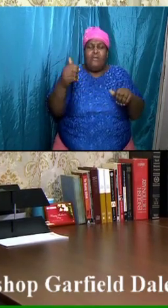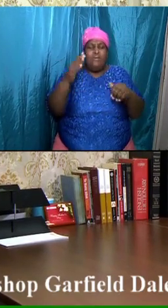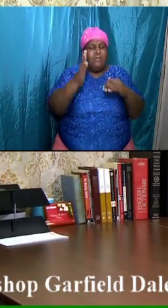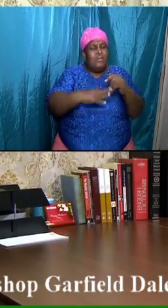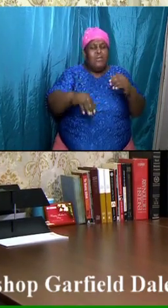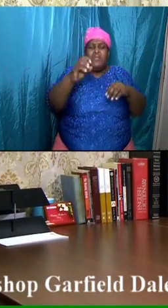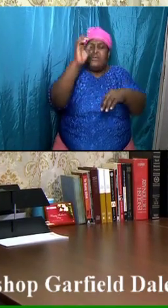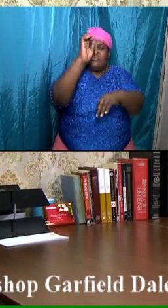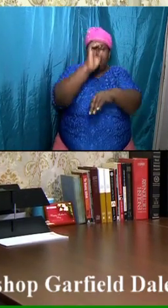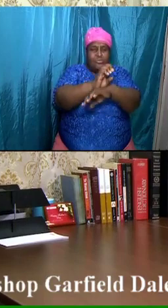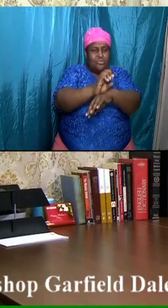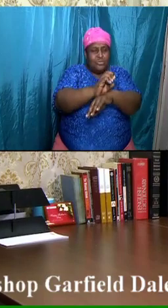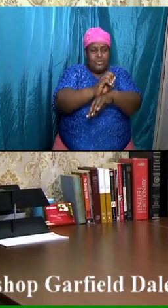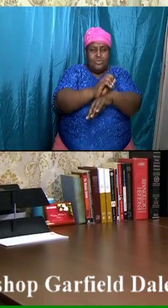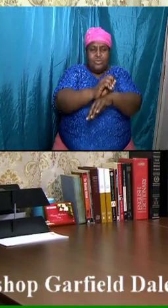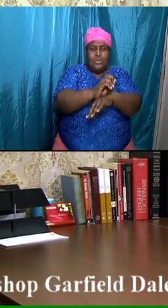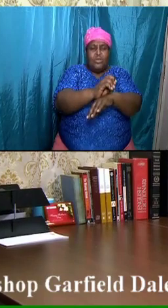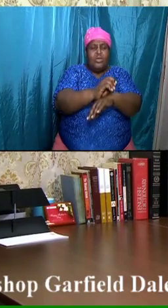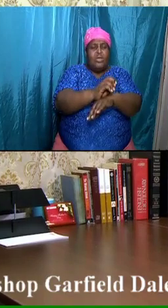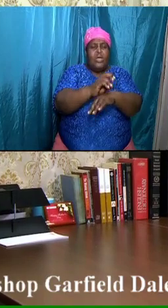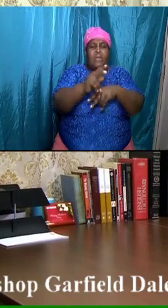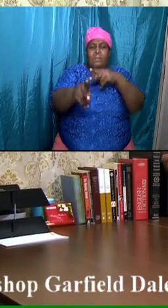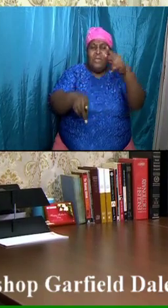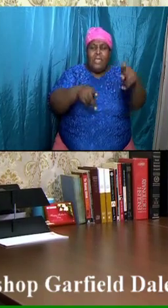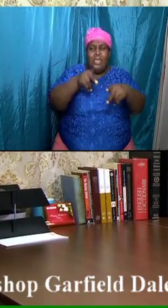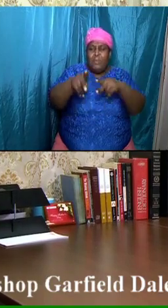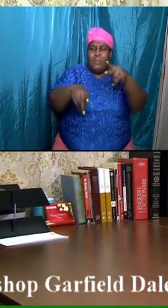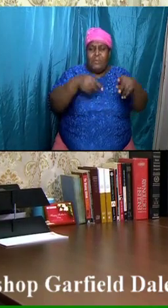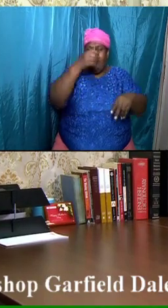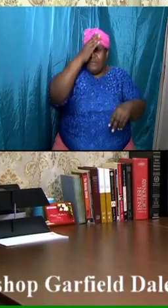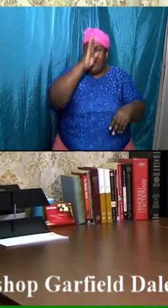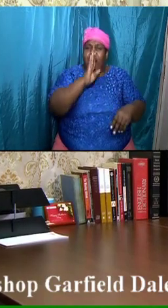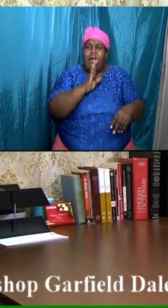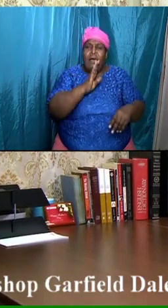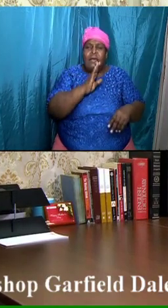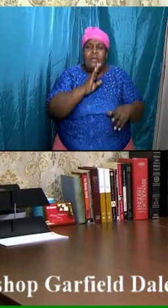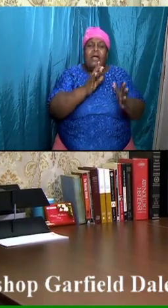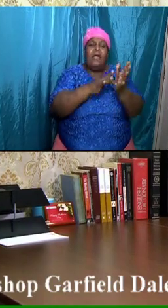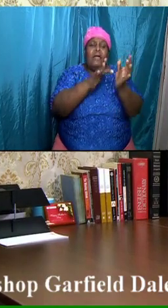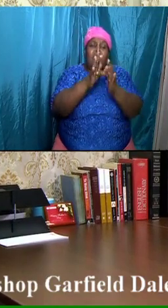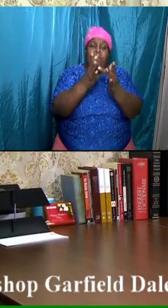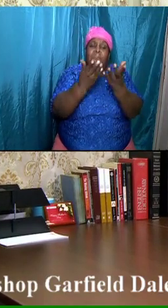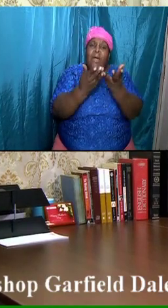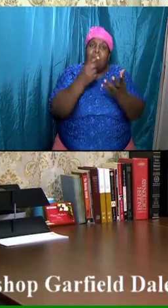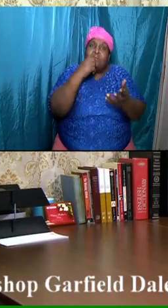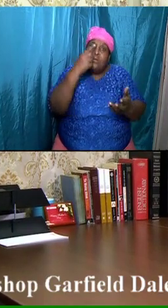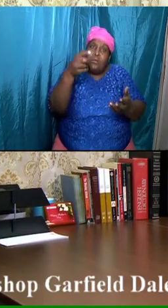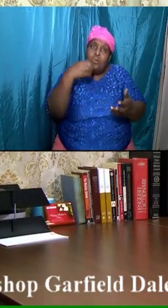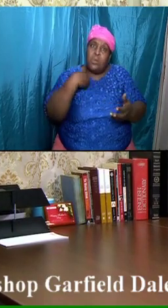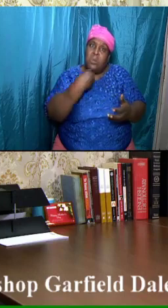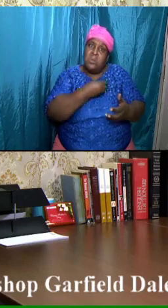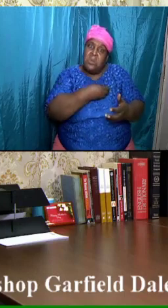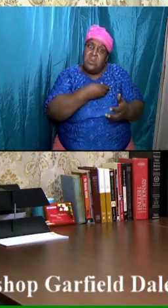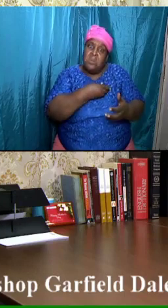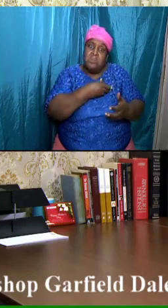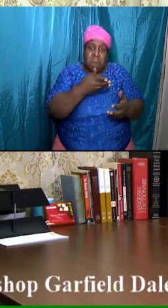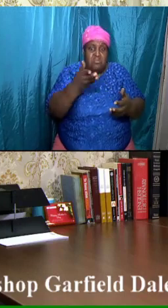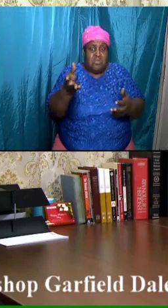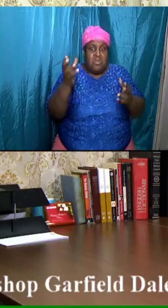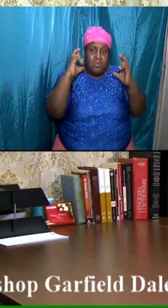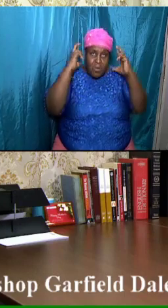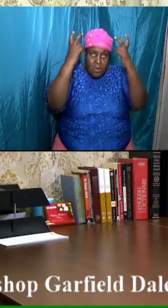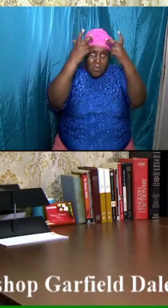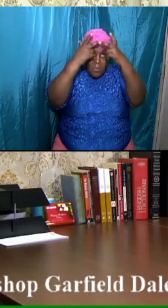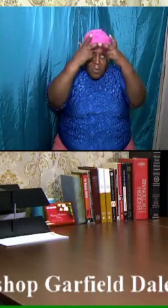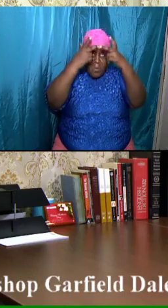of Jesus Christ. Because they had crowns and the Bible talked to us and tell us that there are crowns that we as children